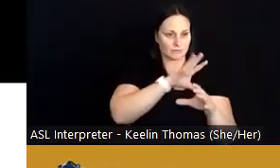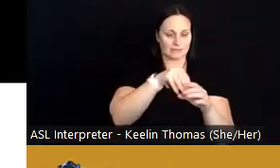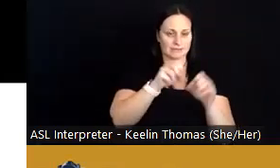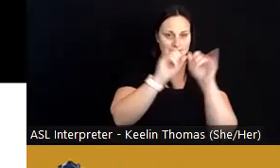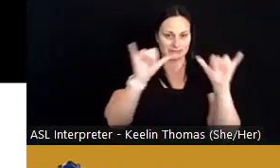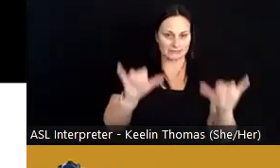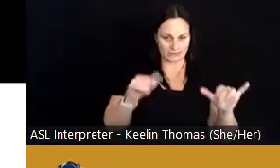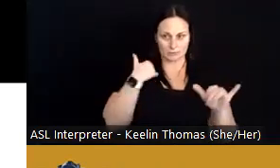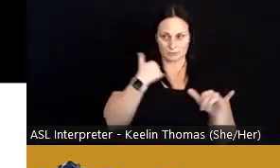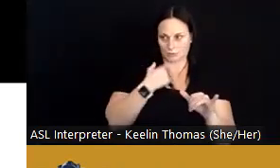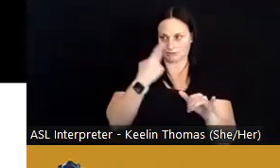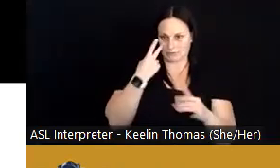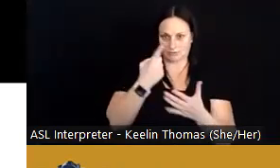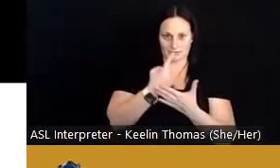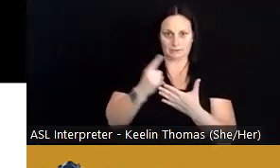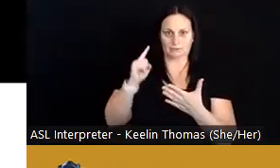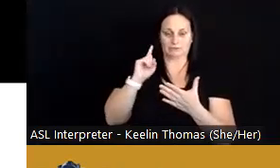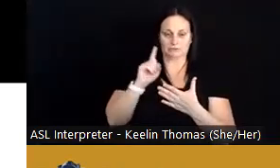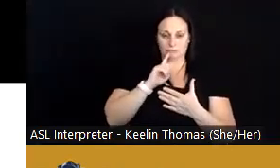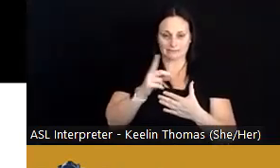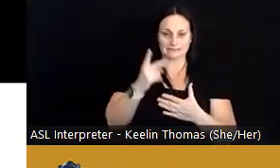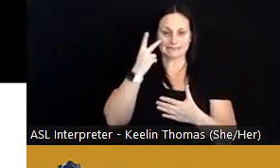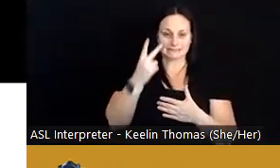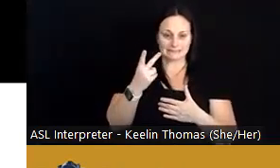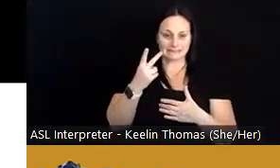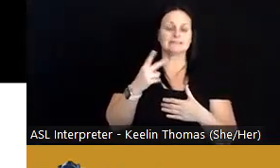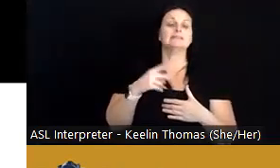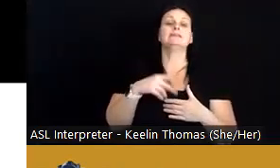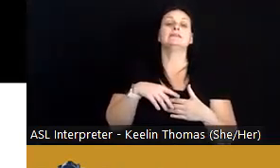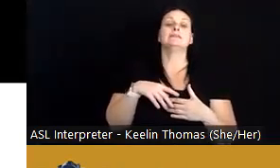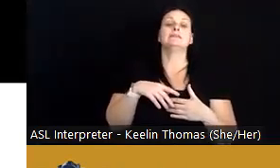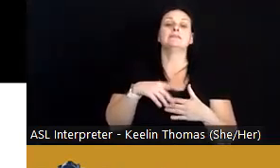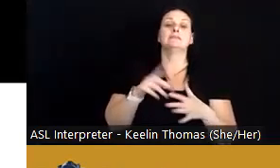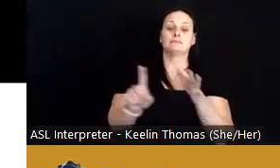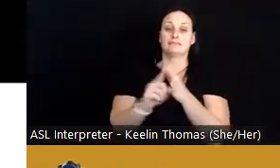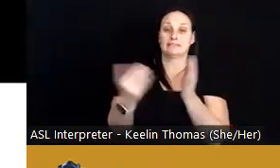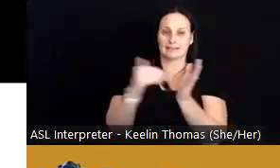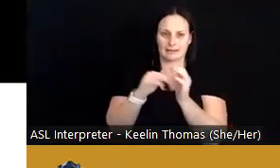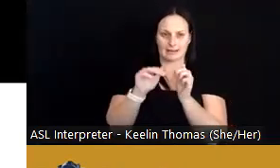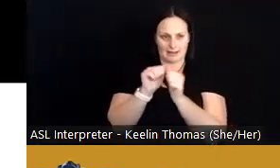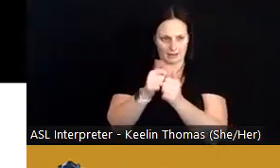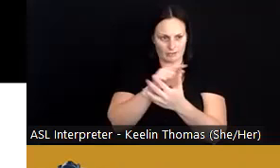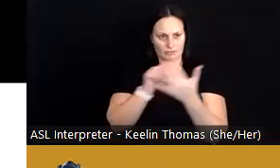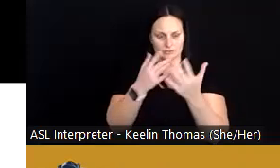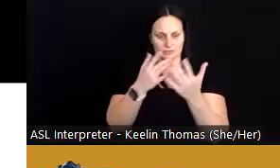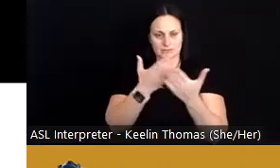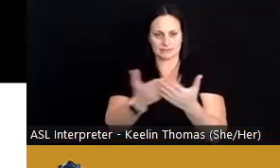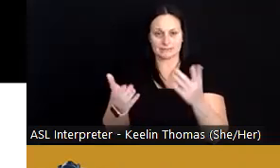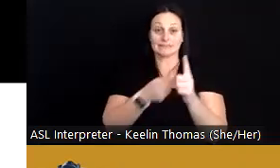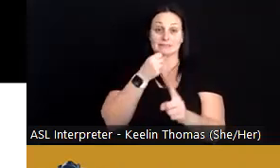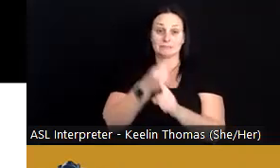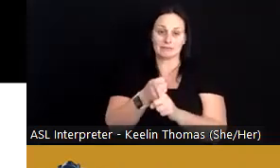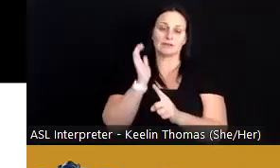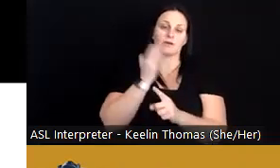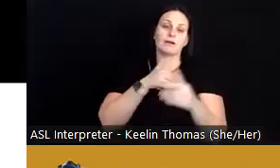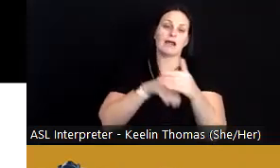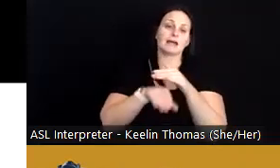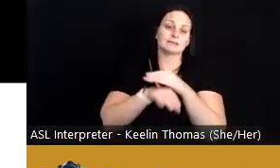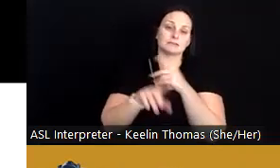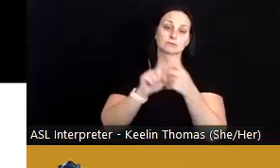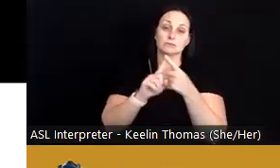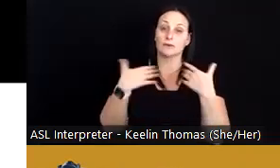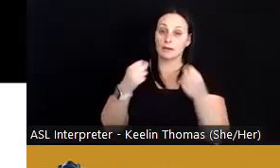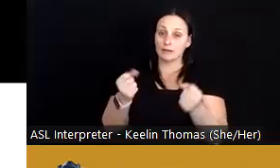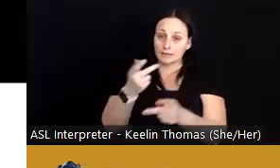last week to really see coming out once again, how those things impact our access to health care,